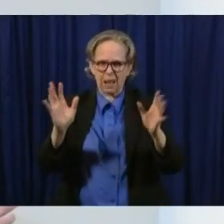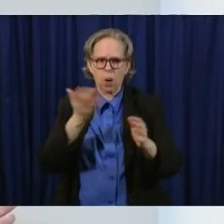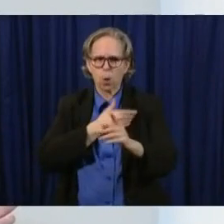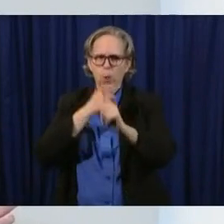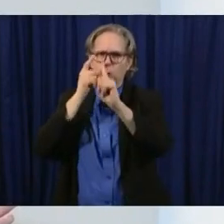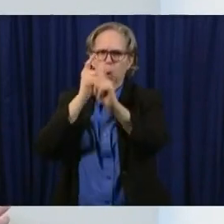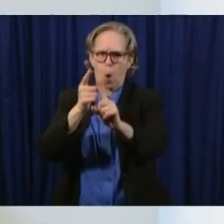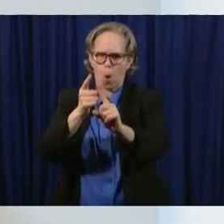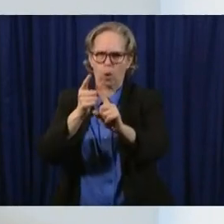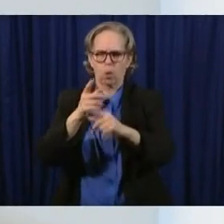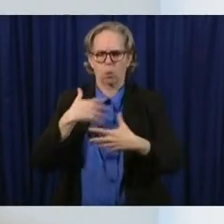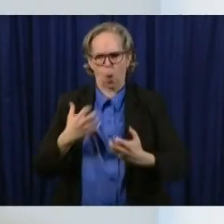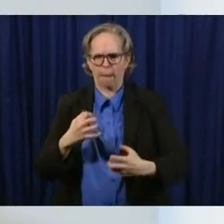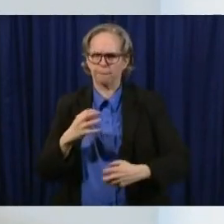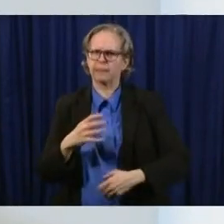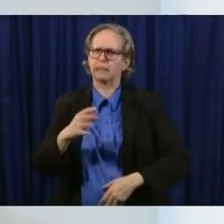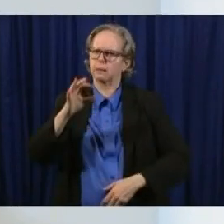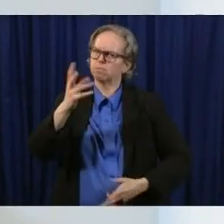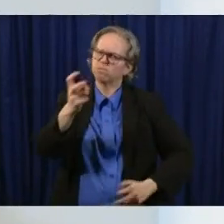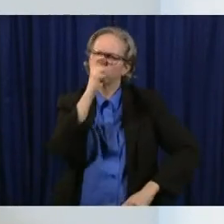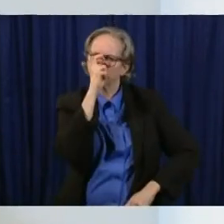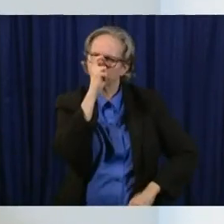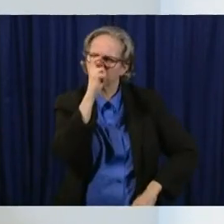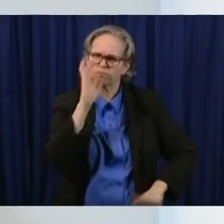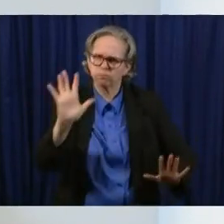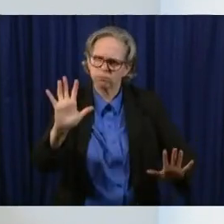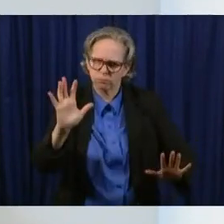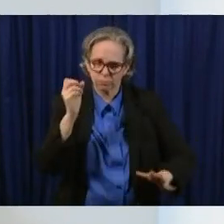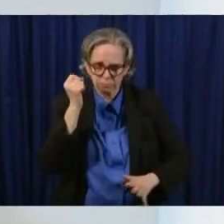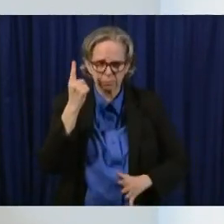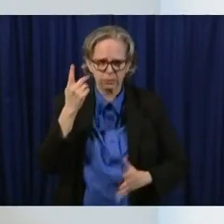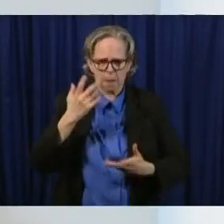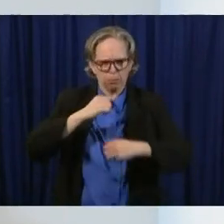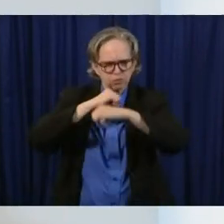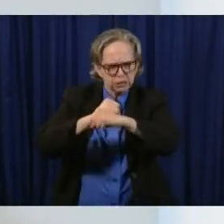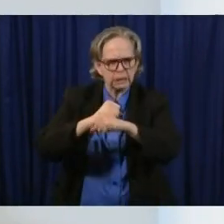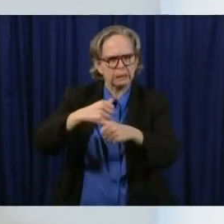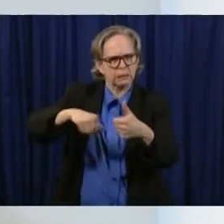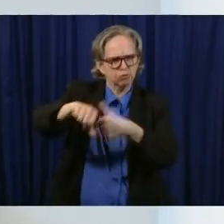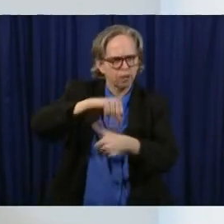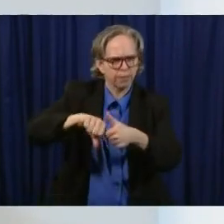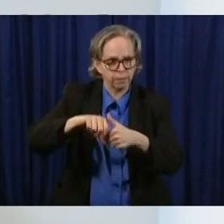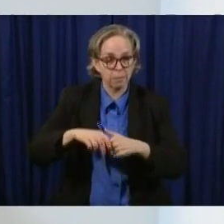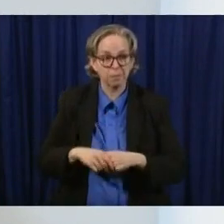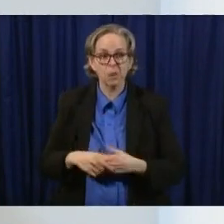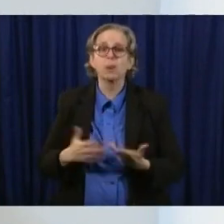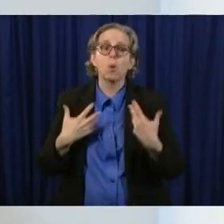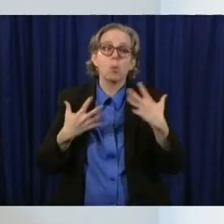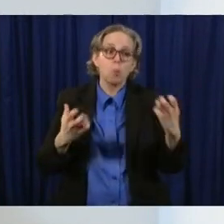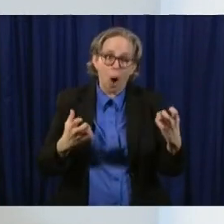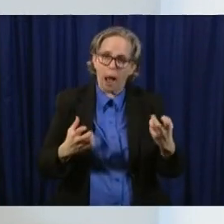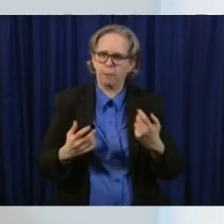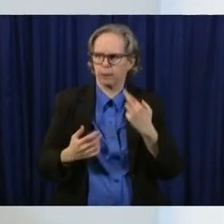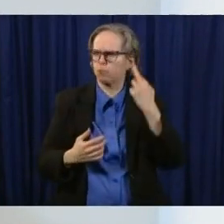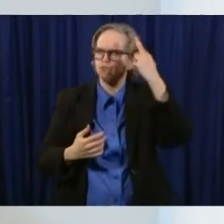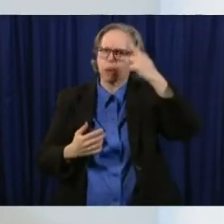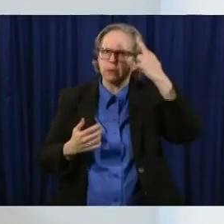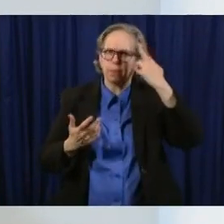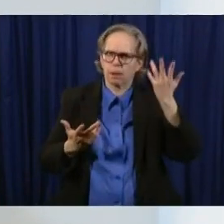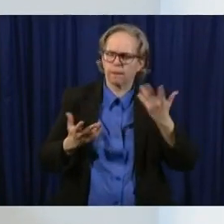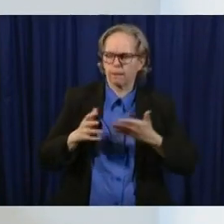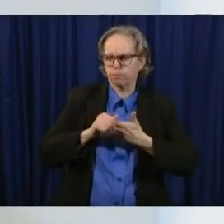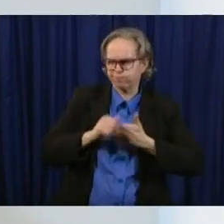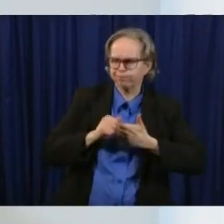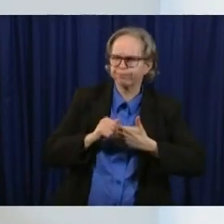when we wear these masks but we also want to be reasonable uh it's and it's a very difficult thing to account